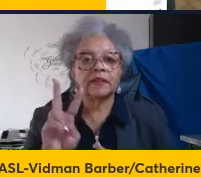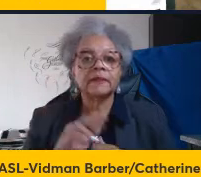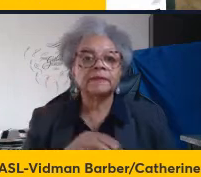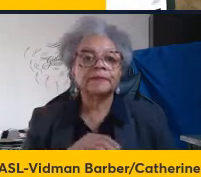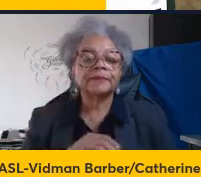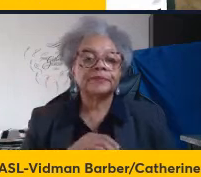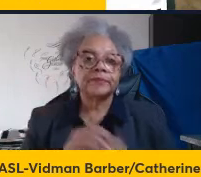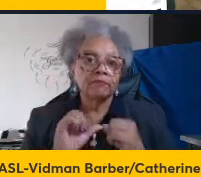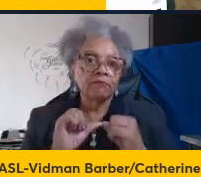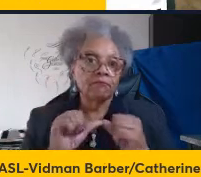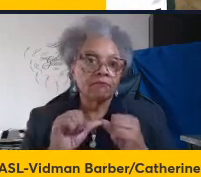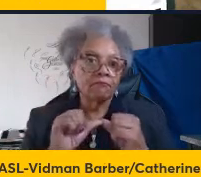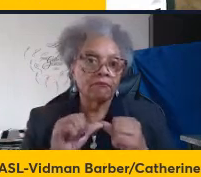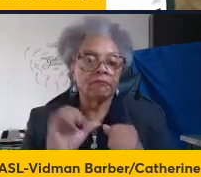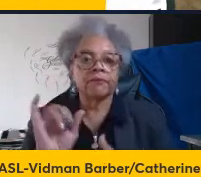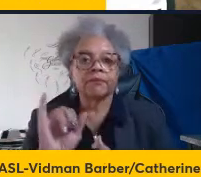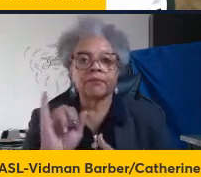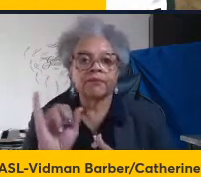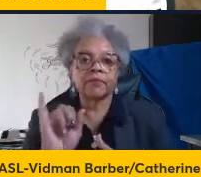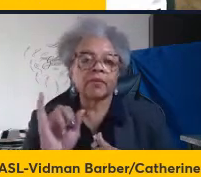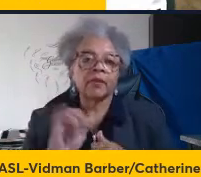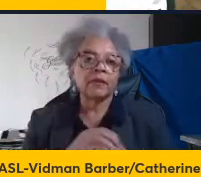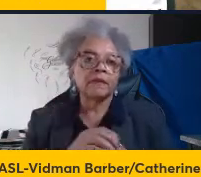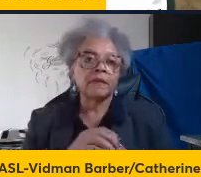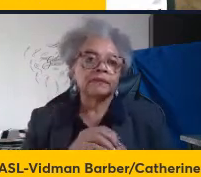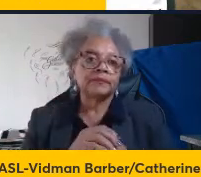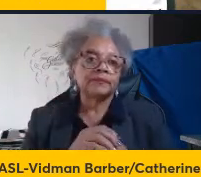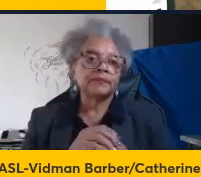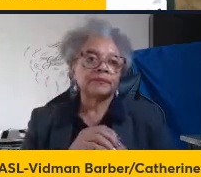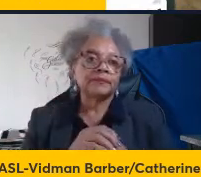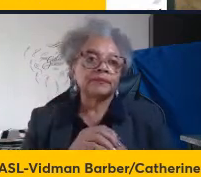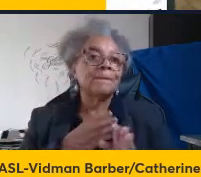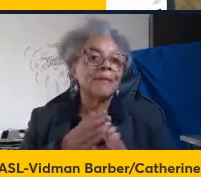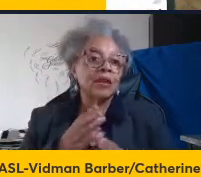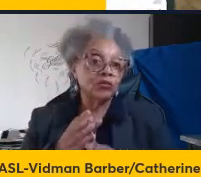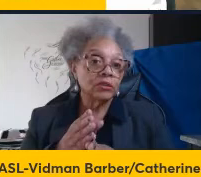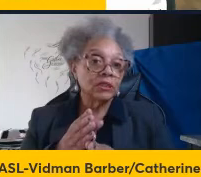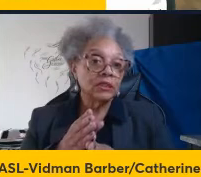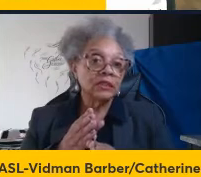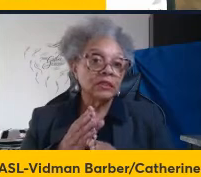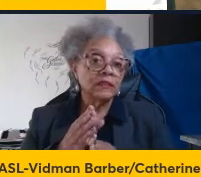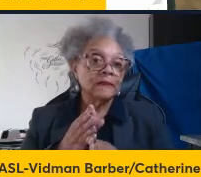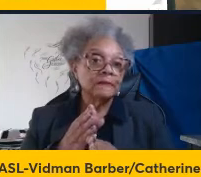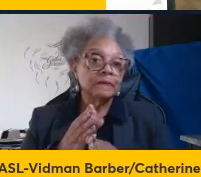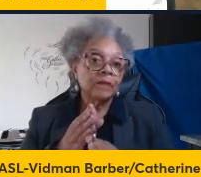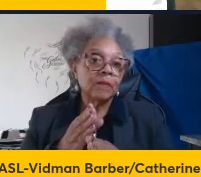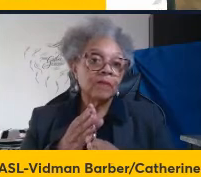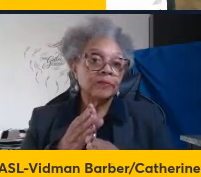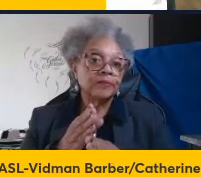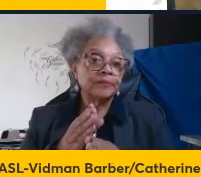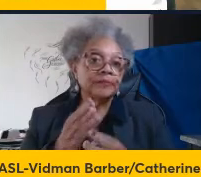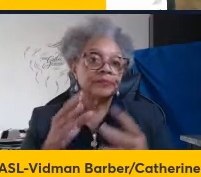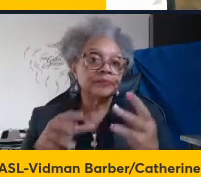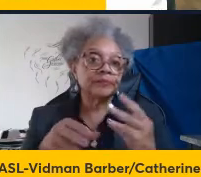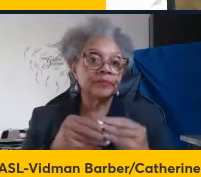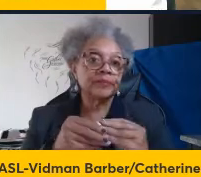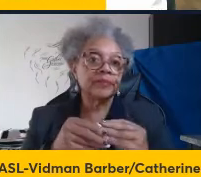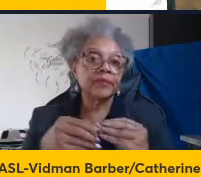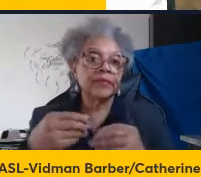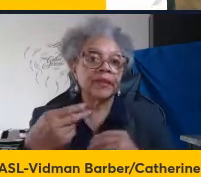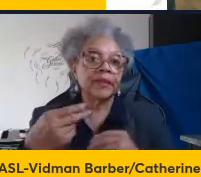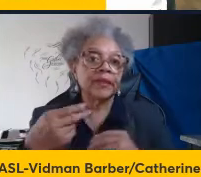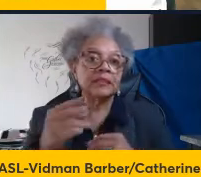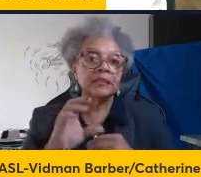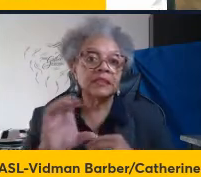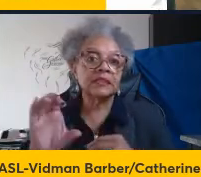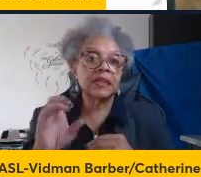infection contribute, majorly contribute, to ranking HCC as the fourth leading